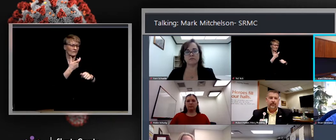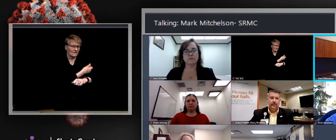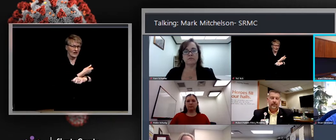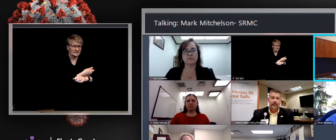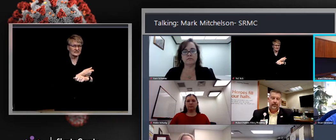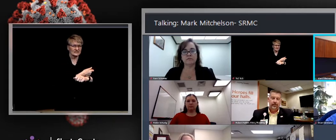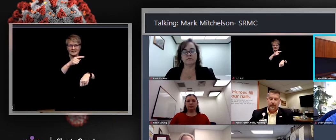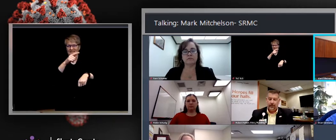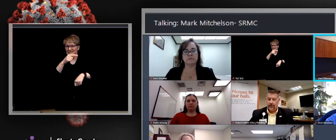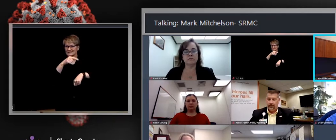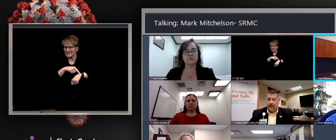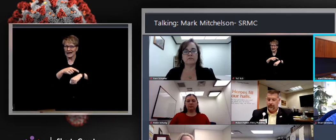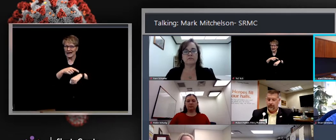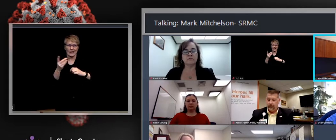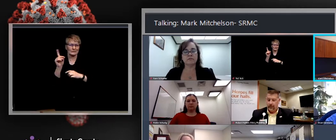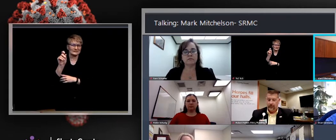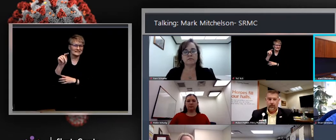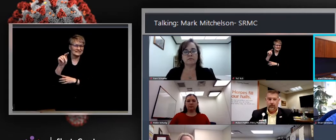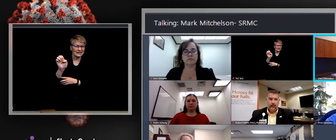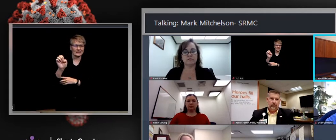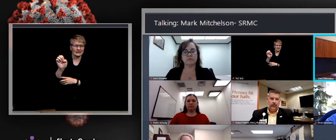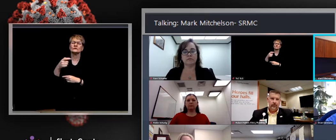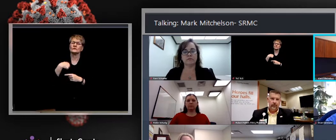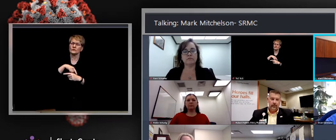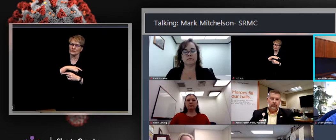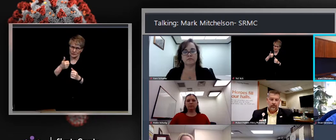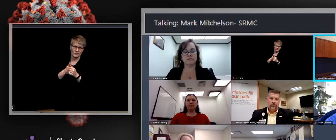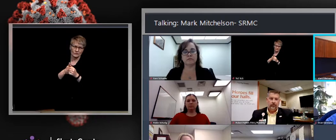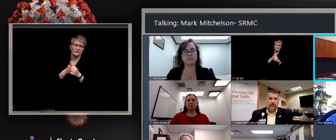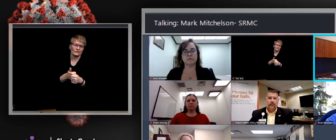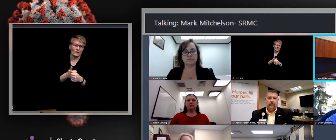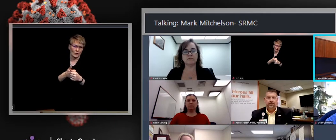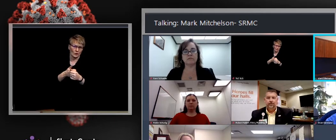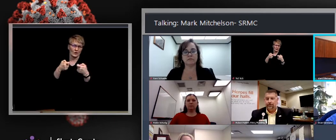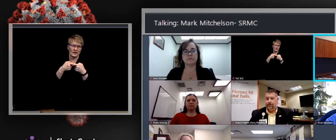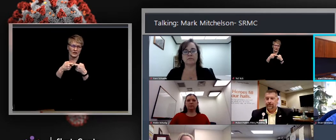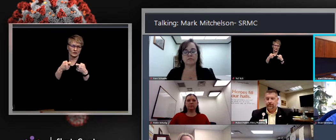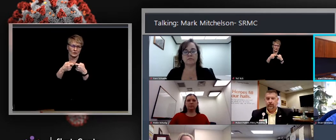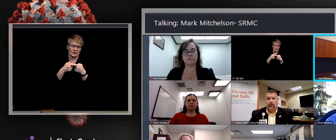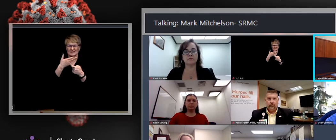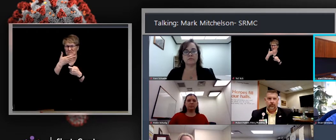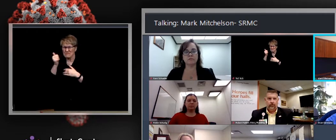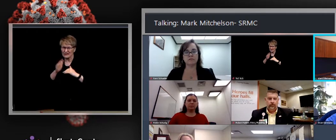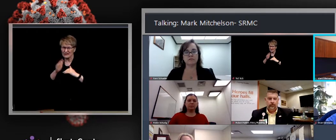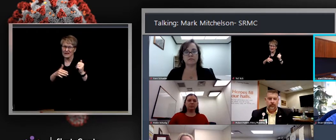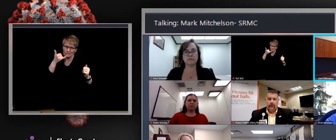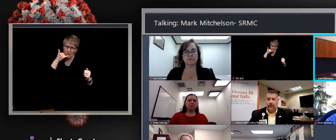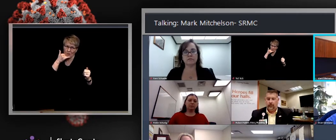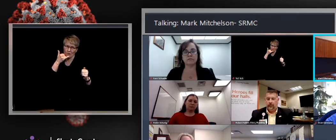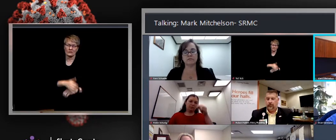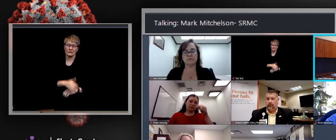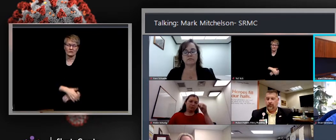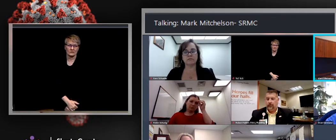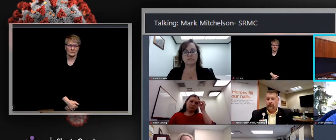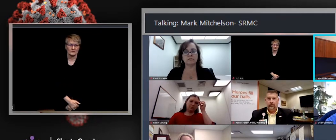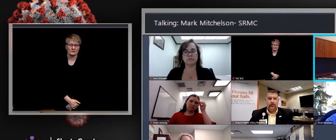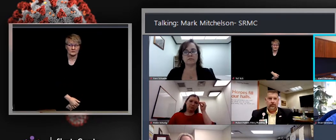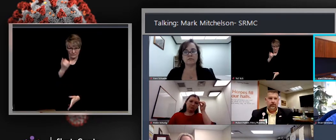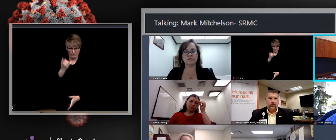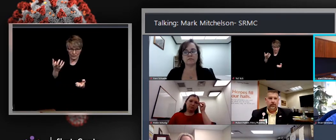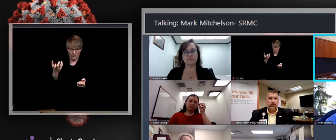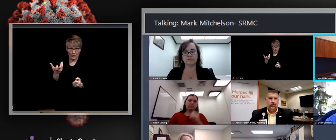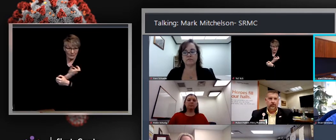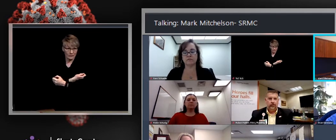So really trying to go more electronic than the phone numbers at this time. So if anybody wants the injections and fit into the